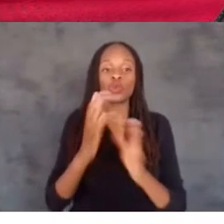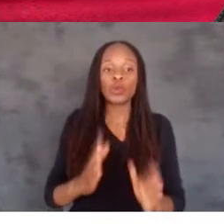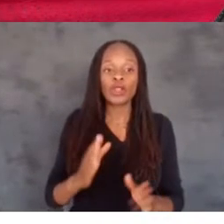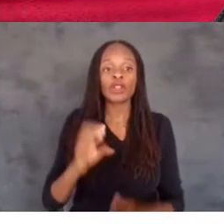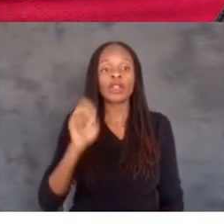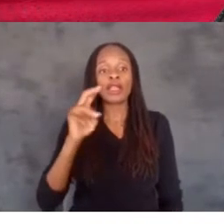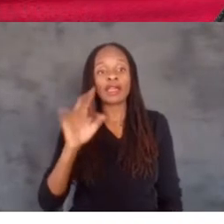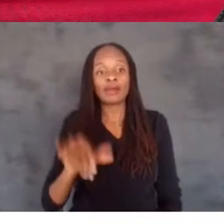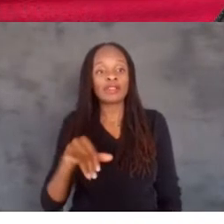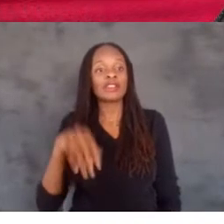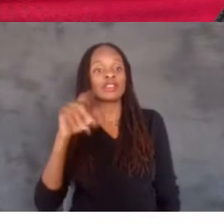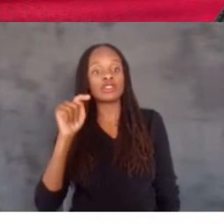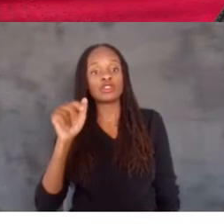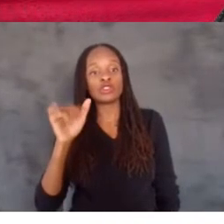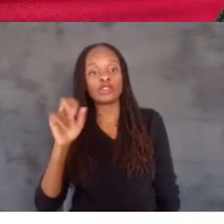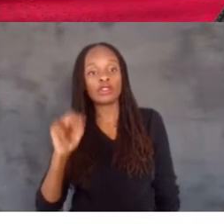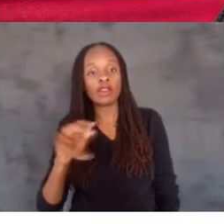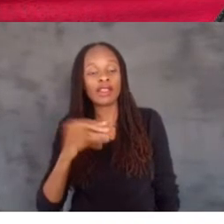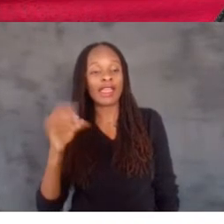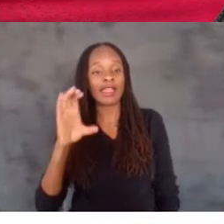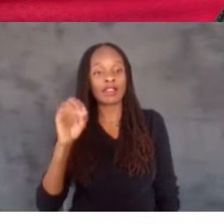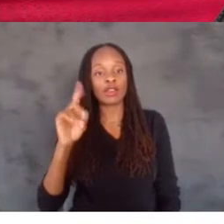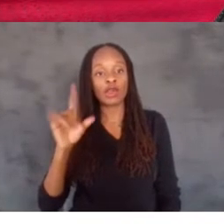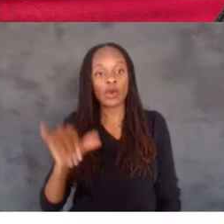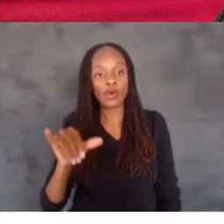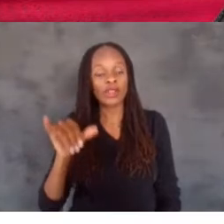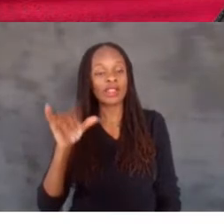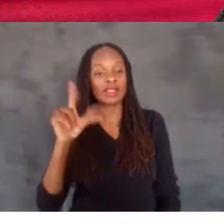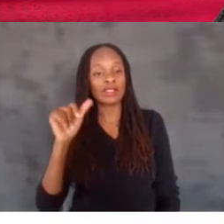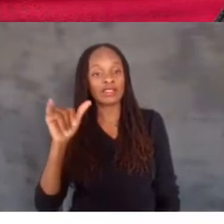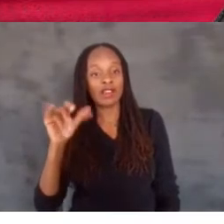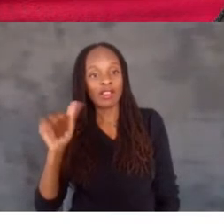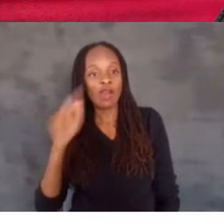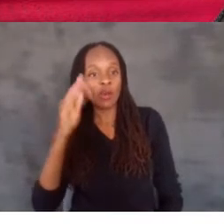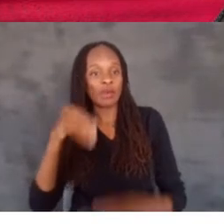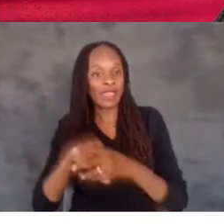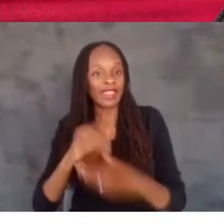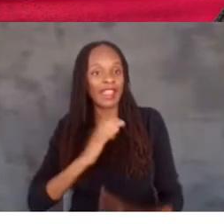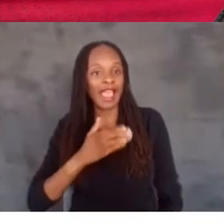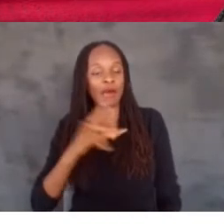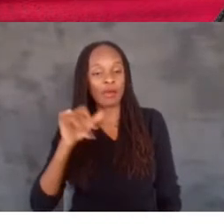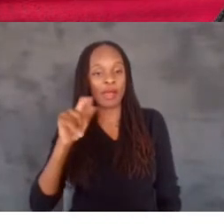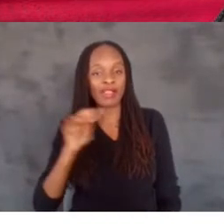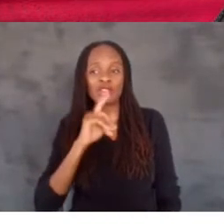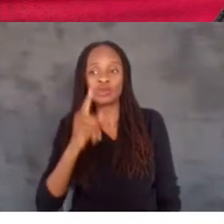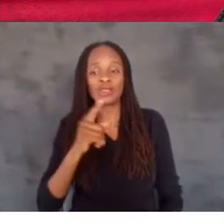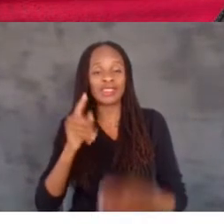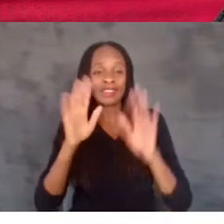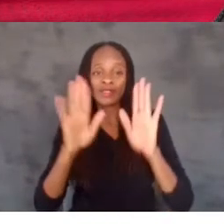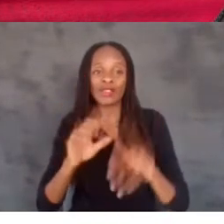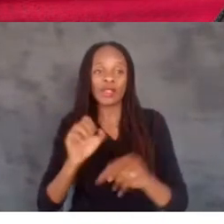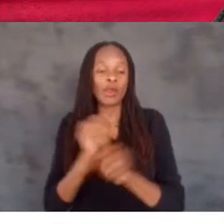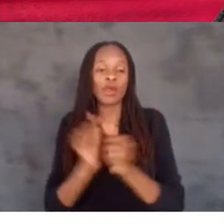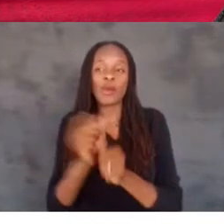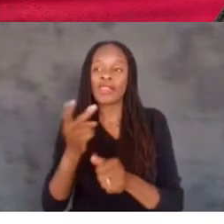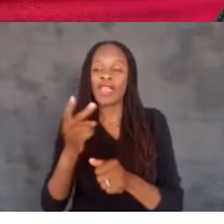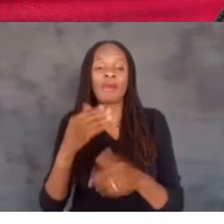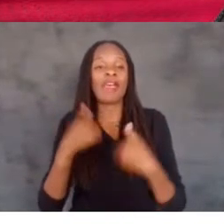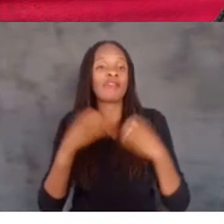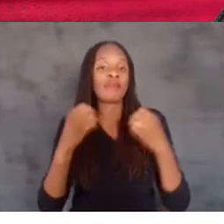Cody star Cody La Scala that are going to be in our pilot. And it was amazing to work with them. And there's a lot of other people that we've met,